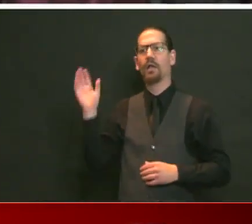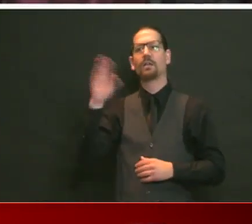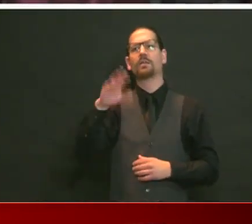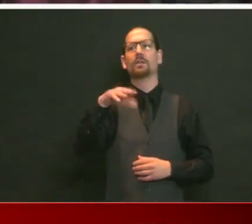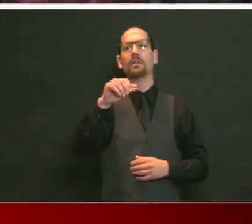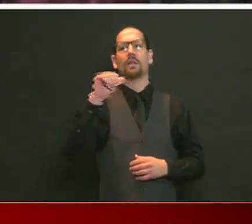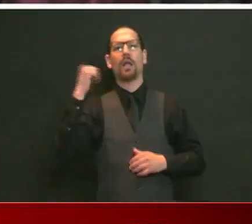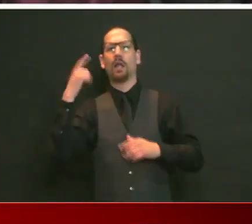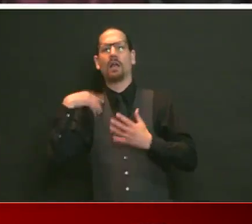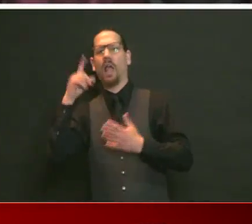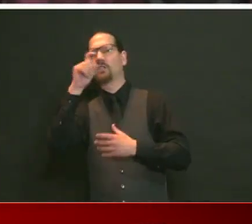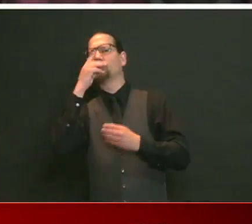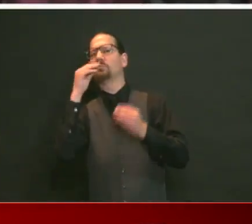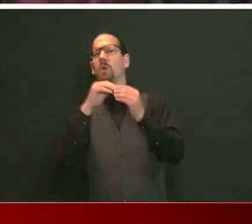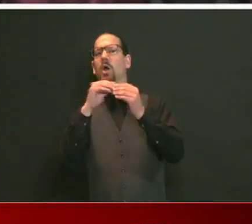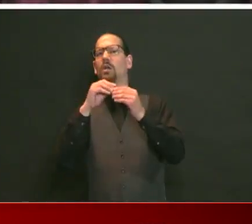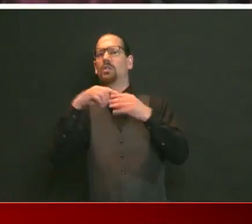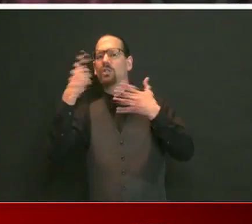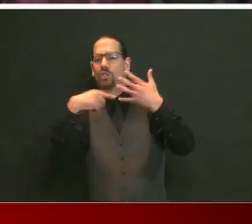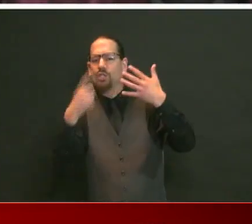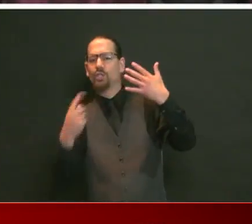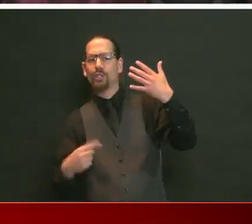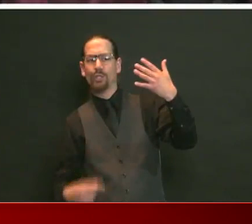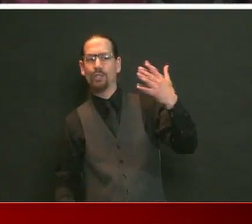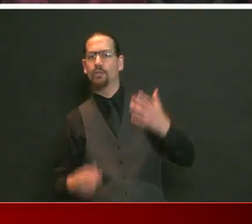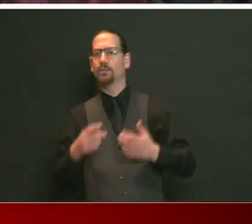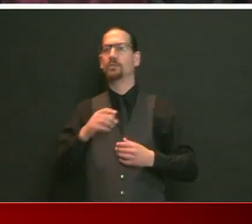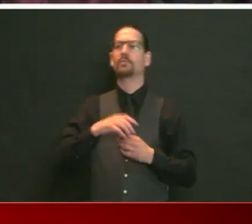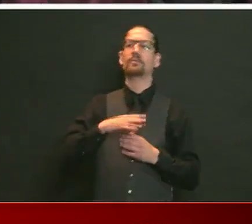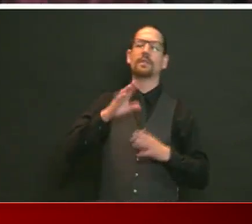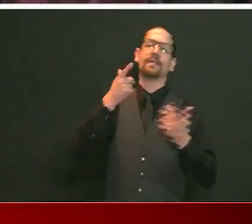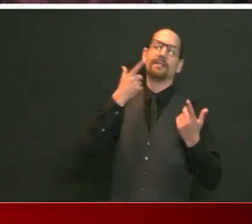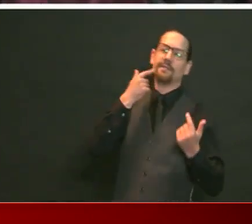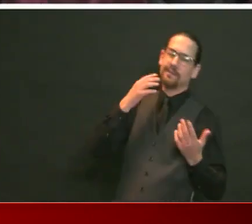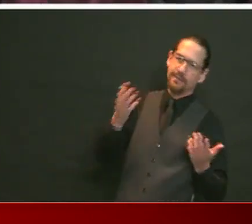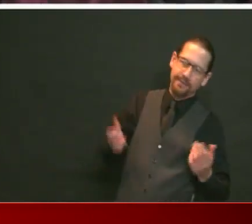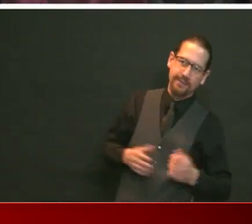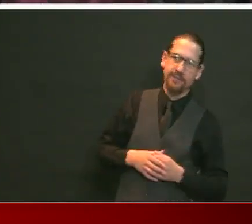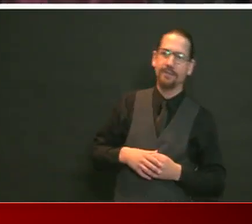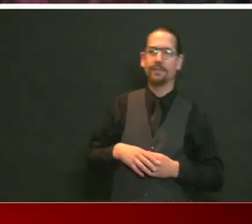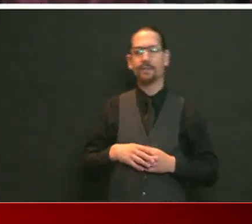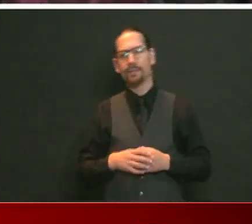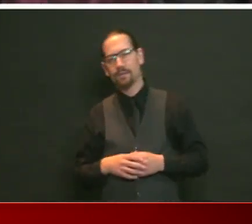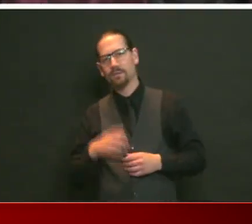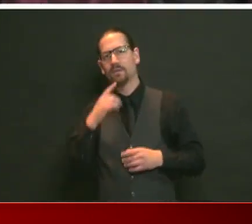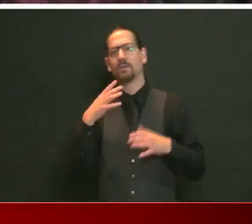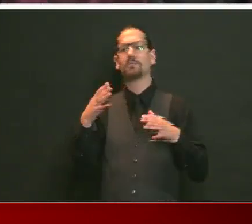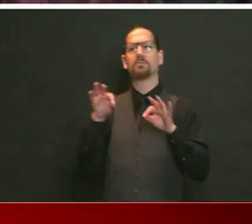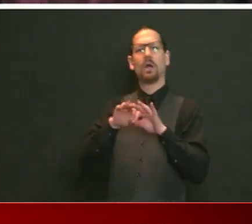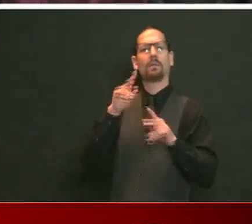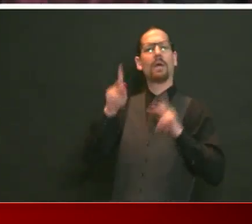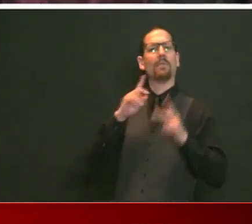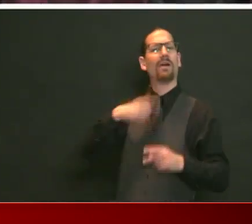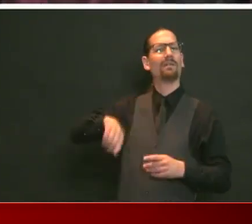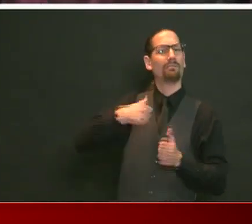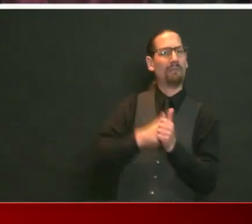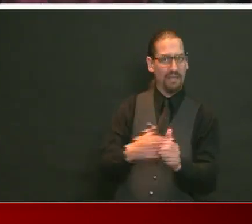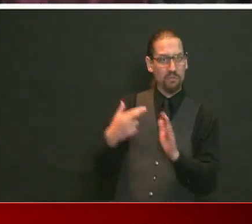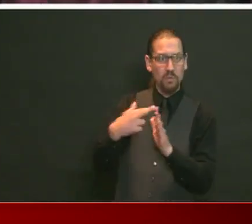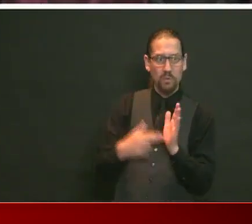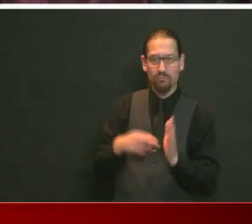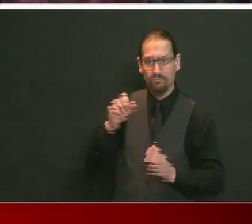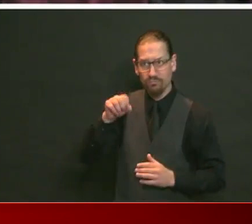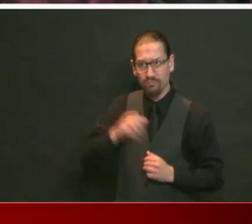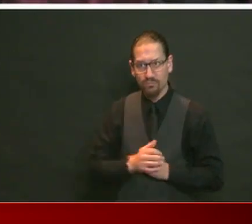generally following the regulations this weekend, but folks on Eaton Street would say that's not the case at, you know, the PC